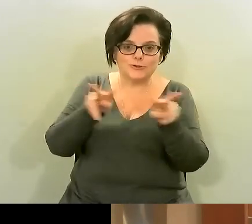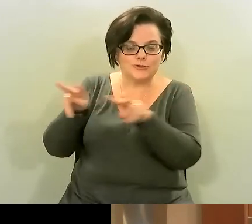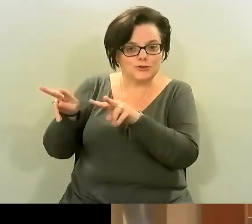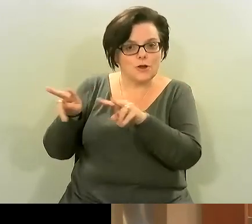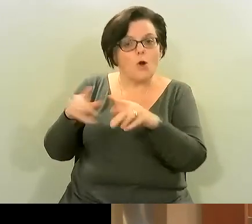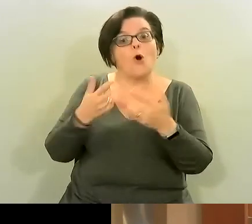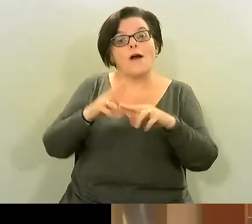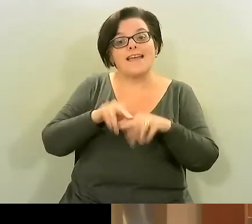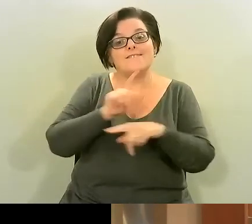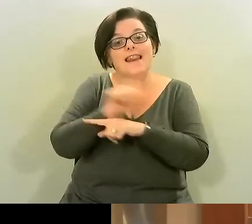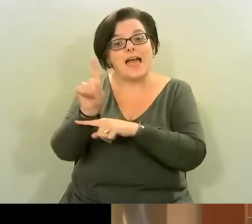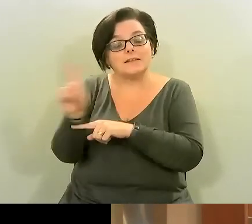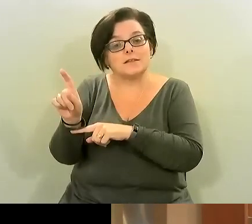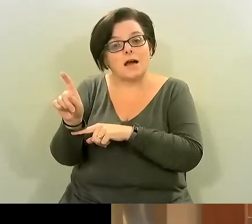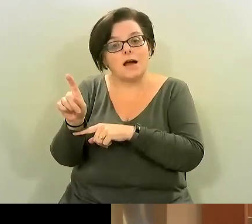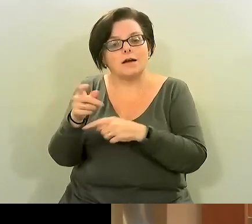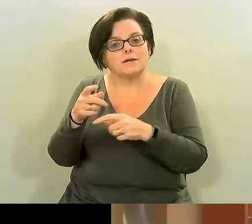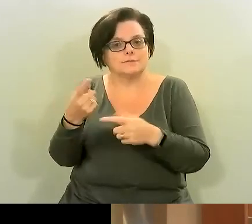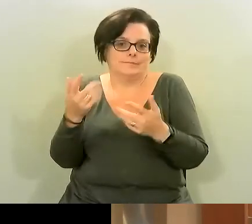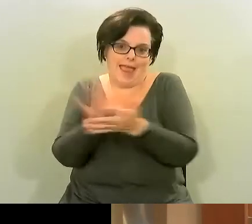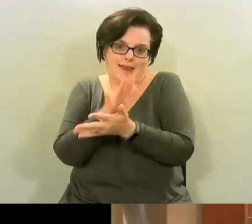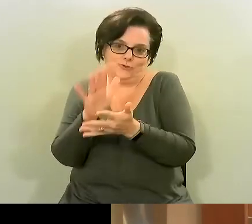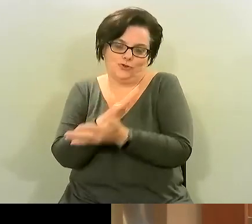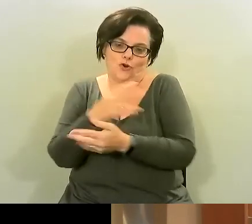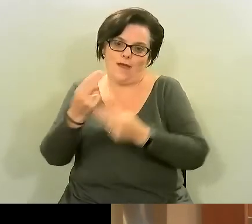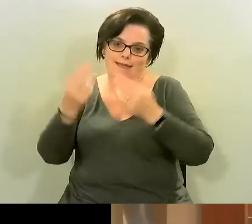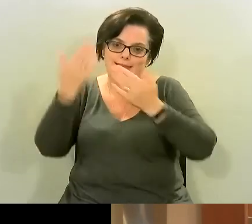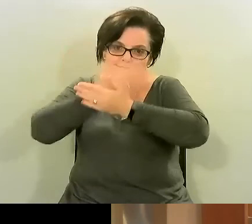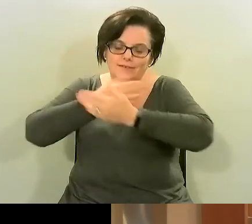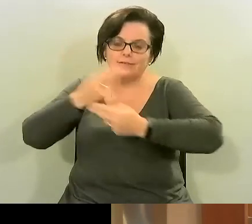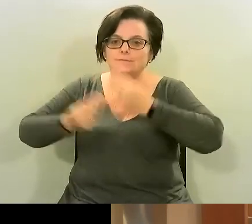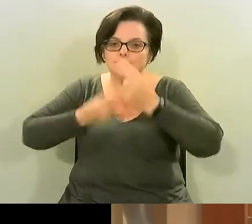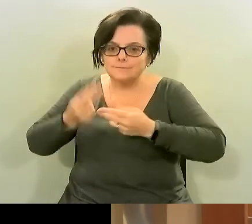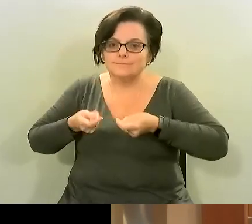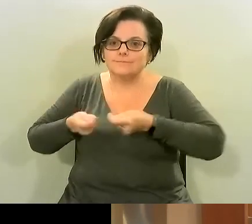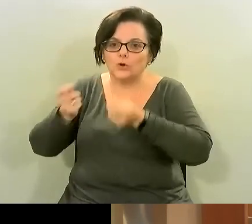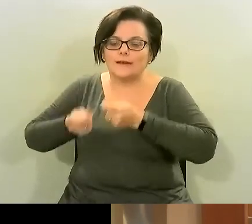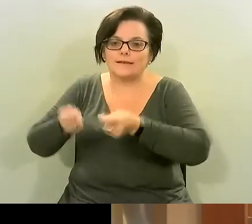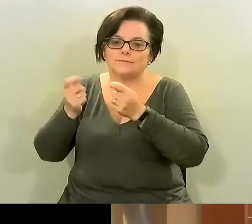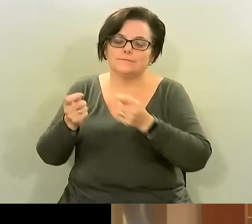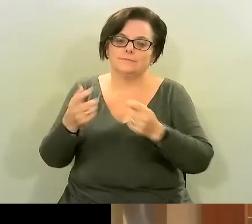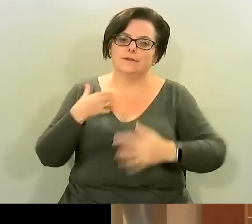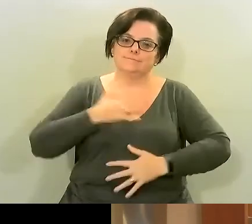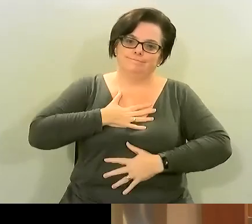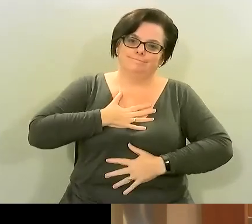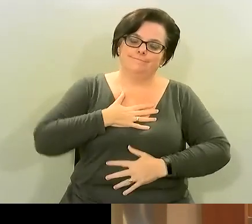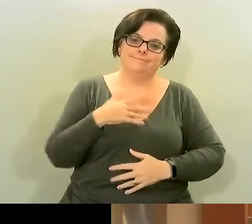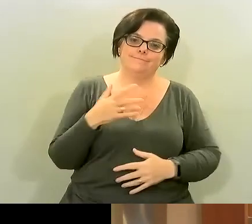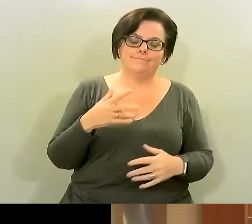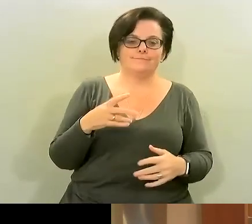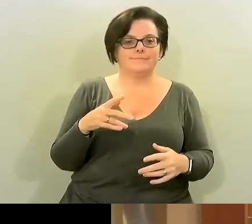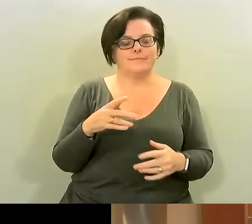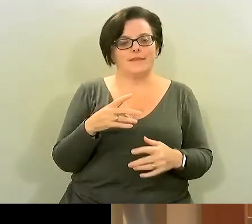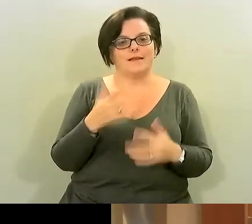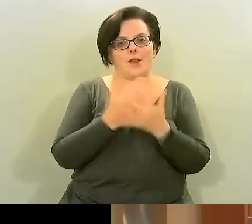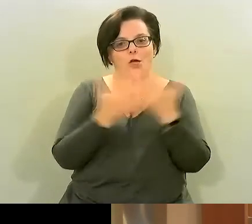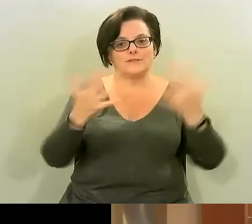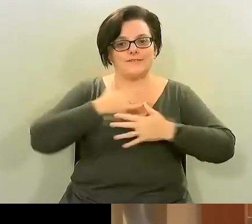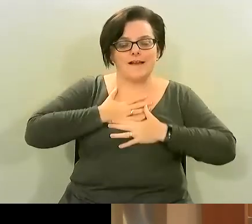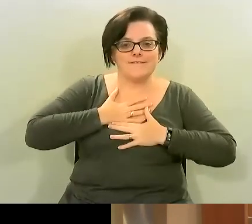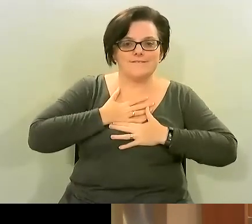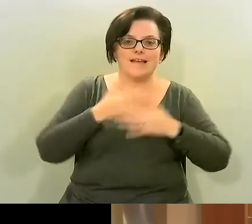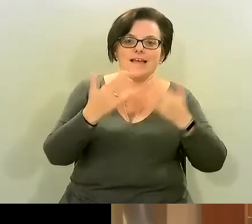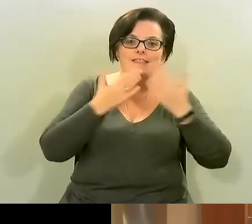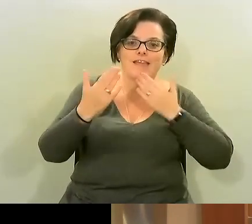to do it later um enjoy your evening enjoy your dinner um a lot of love thank you very much and um